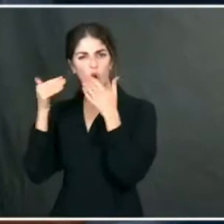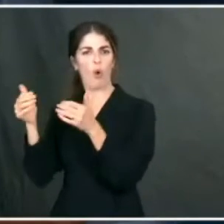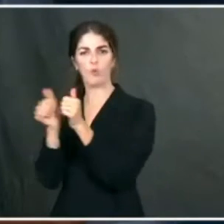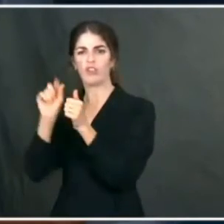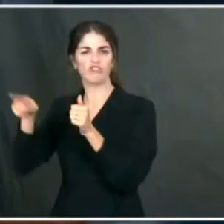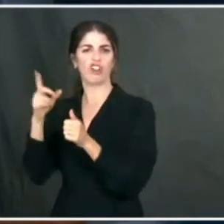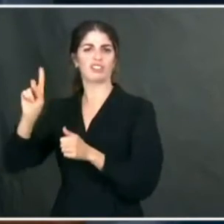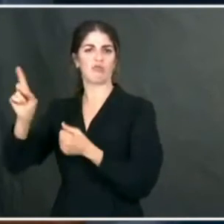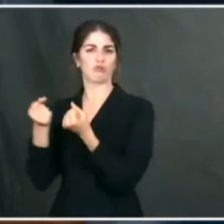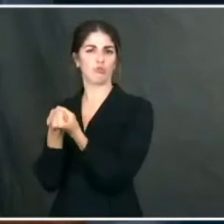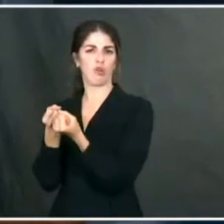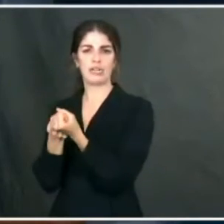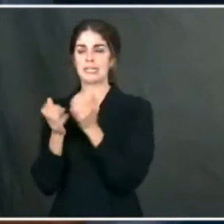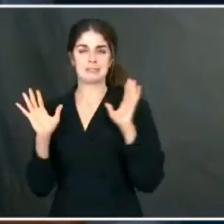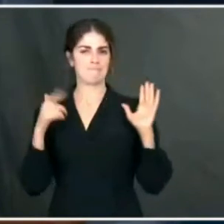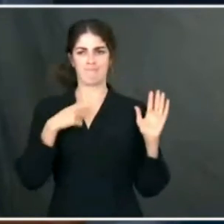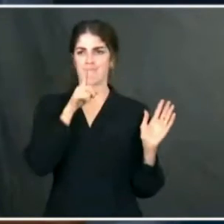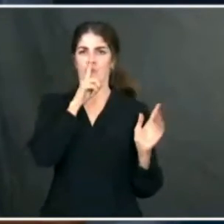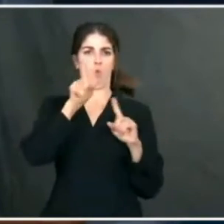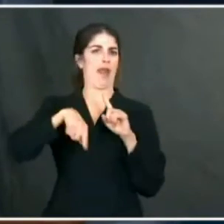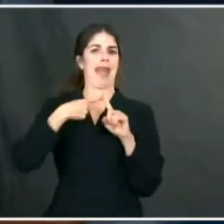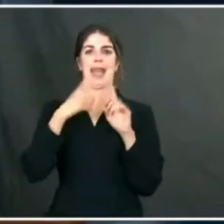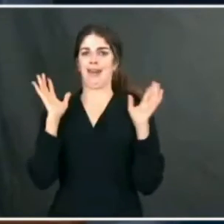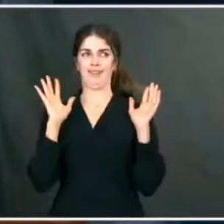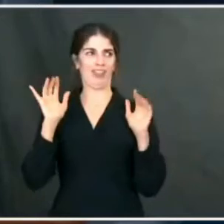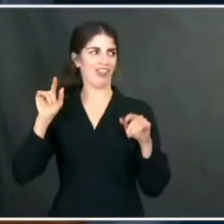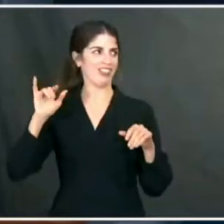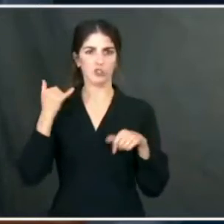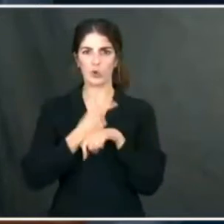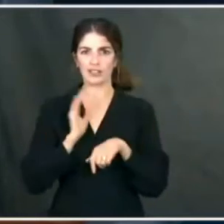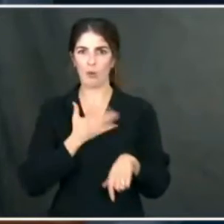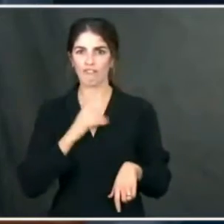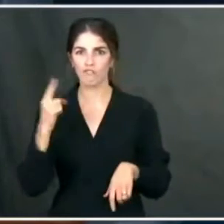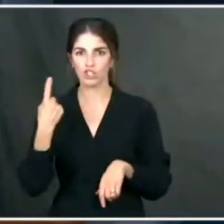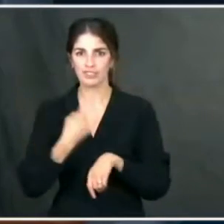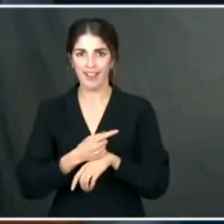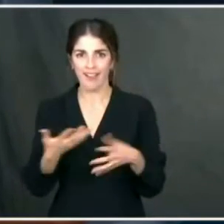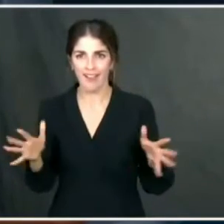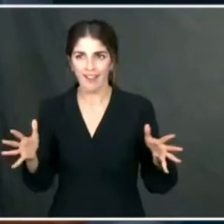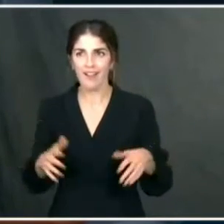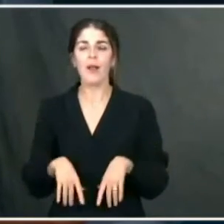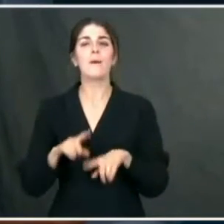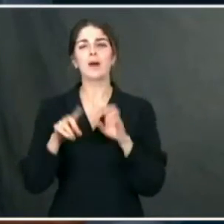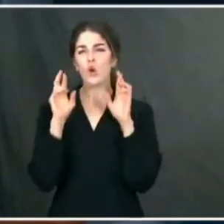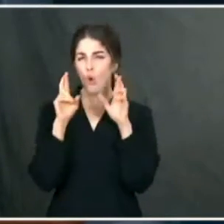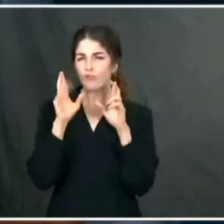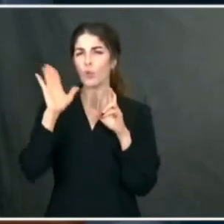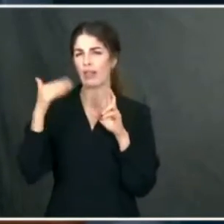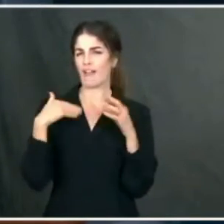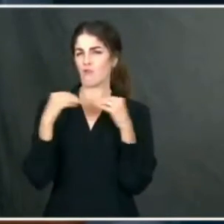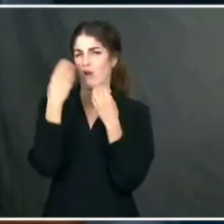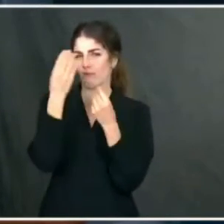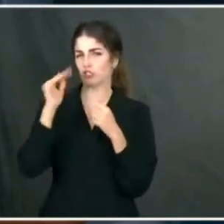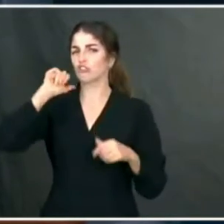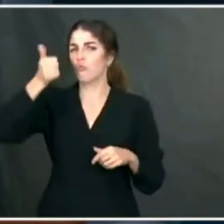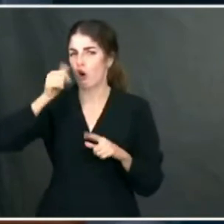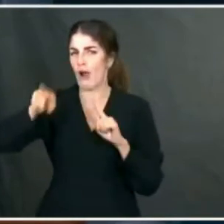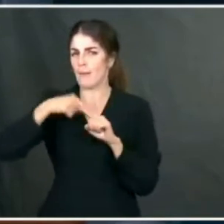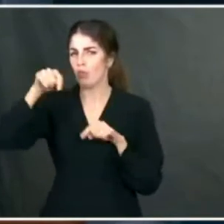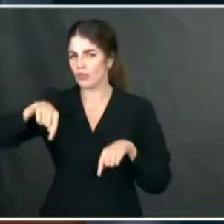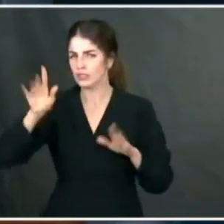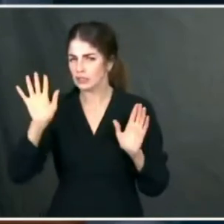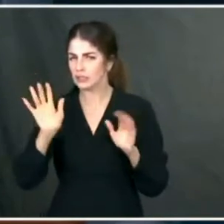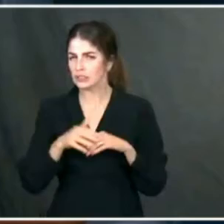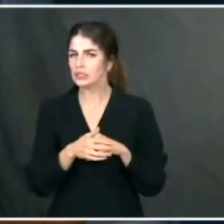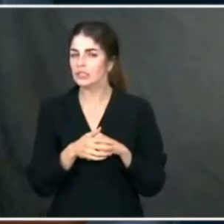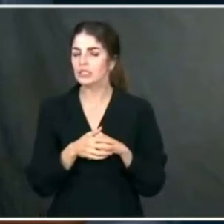Well, I'm not going to set any deadlines on our first full day in office. But I will say, and hopefully I'll have more for all of you on this tomorrow, we